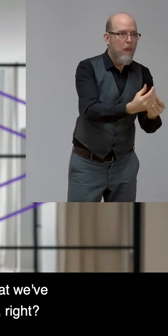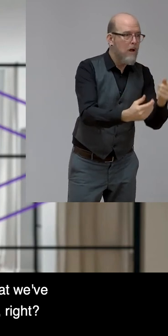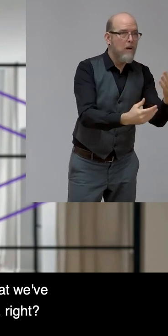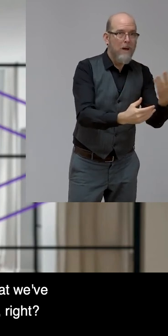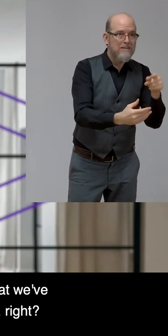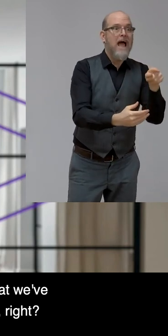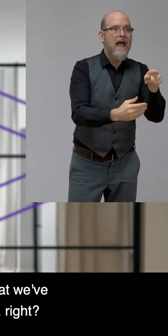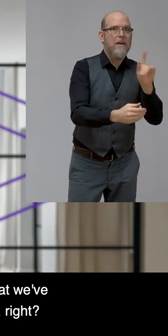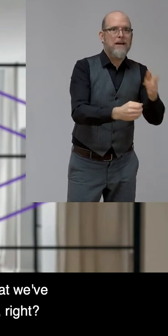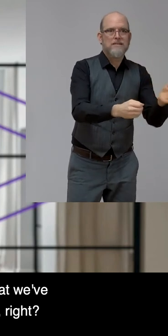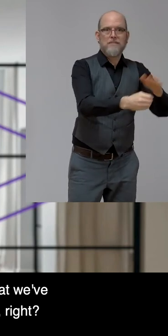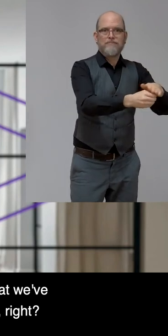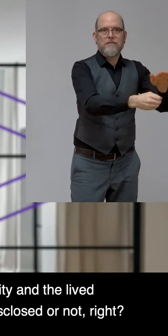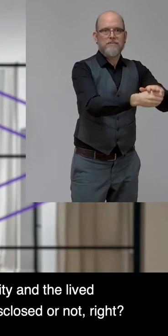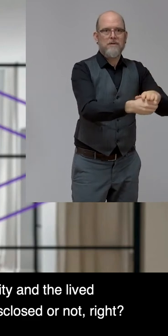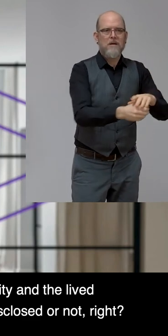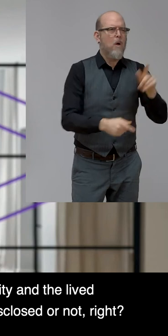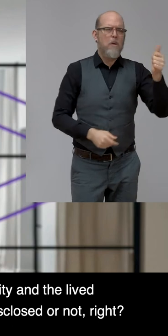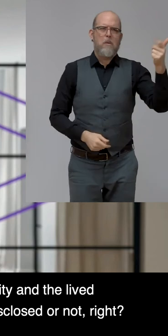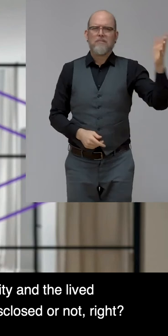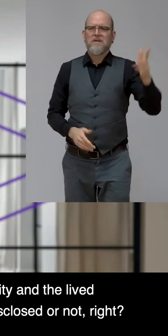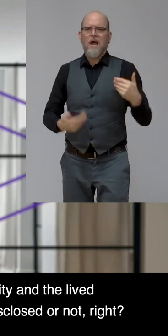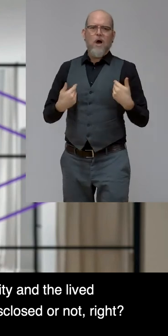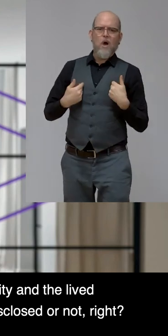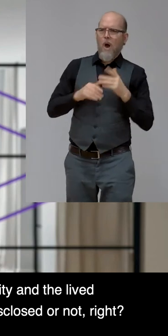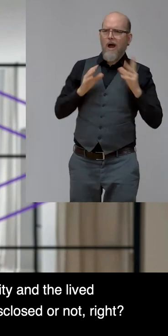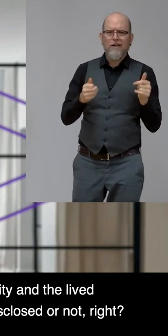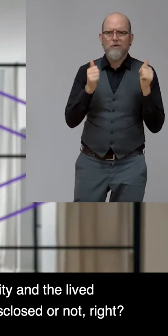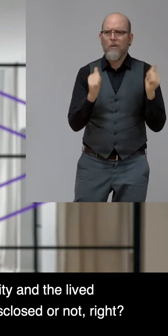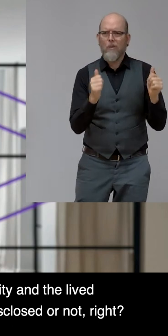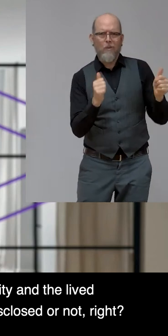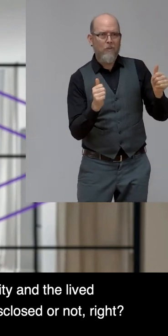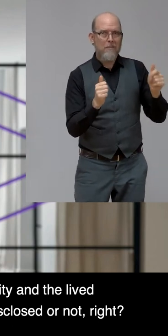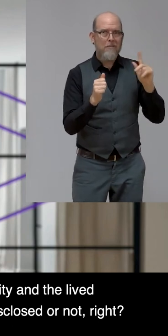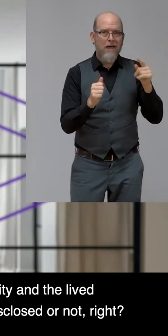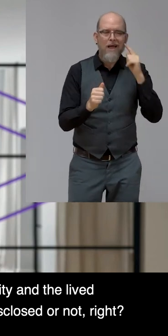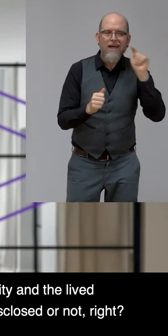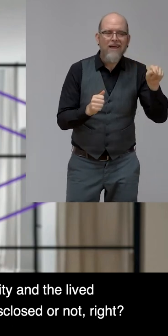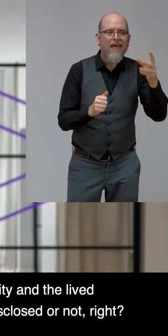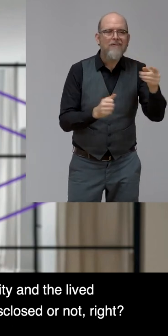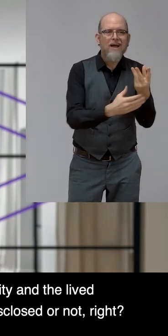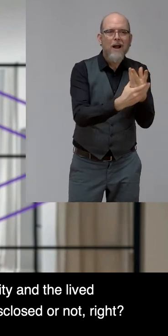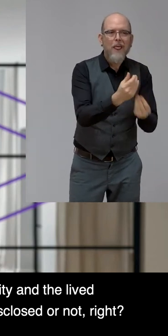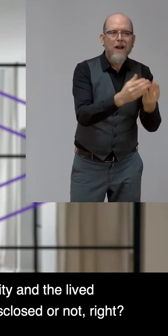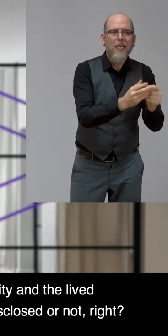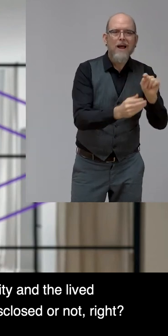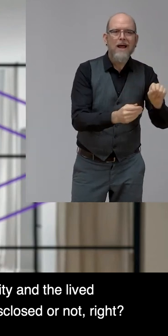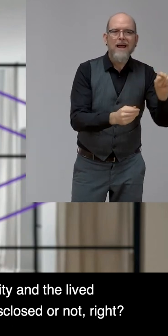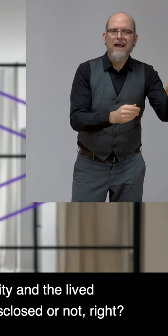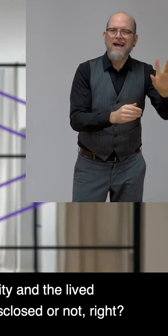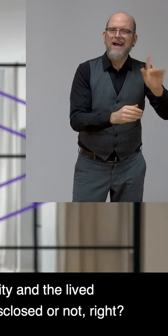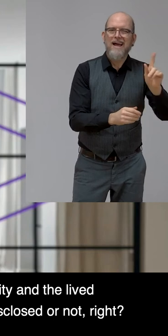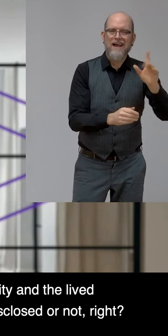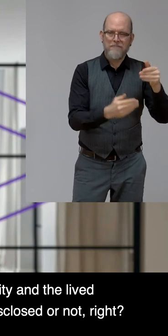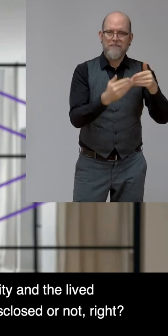under, that are quite eye opening, right? When you consider the employer perception and the reality and the lived experience of the